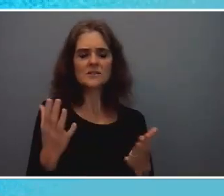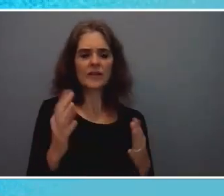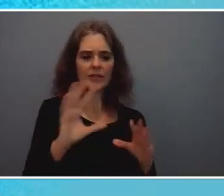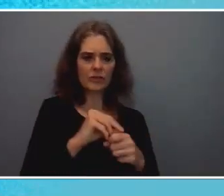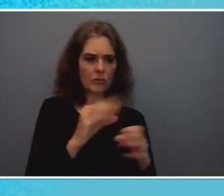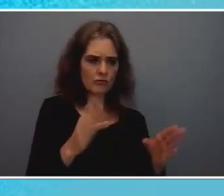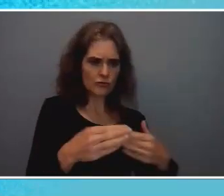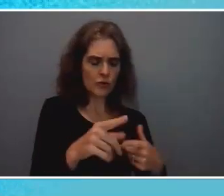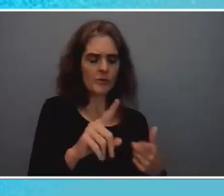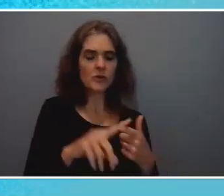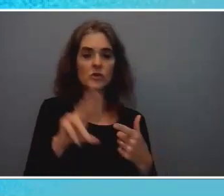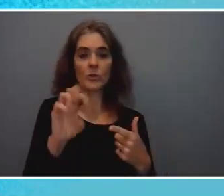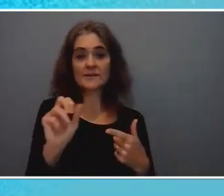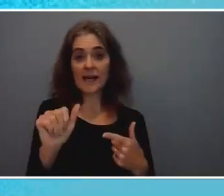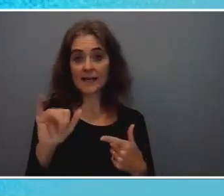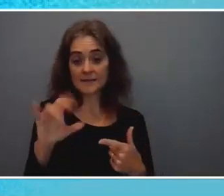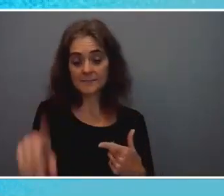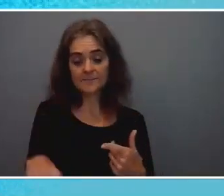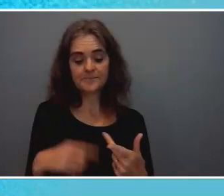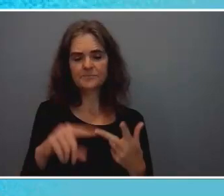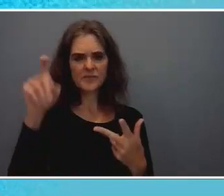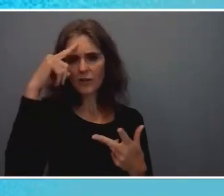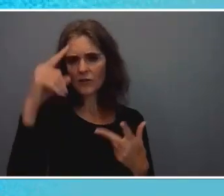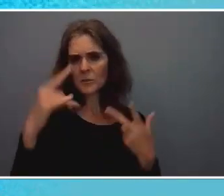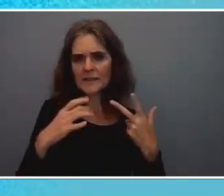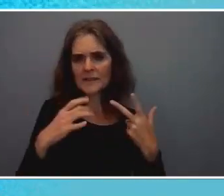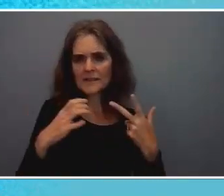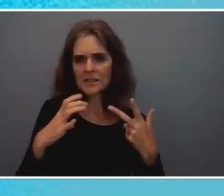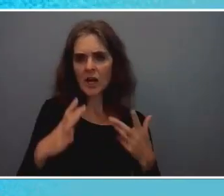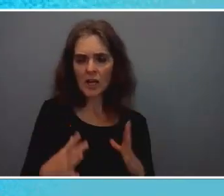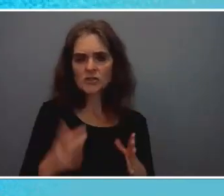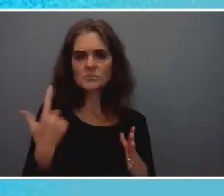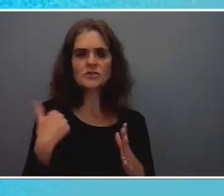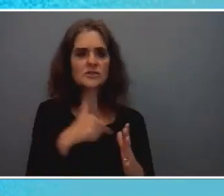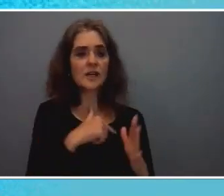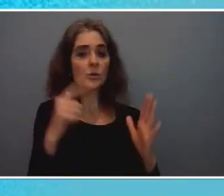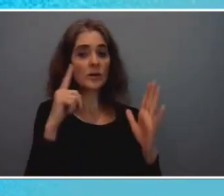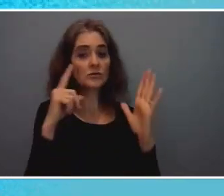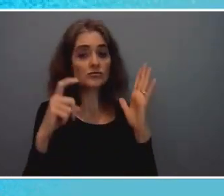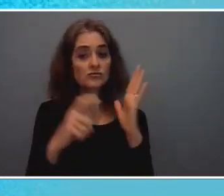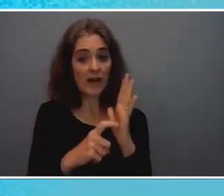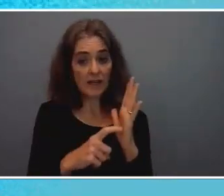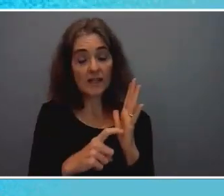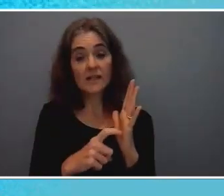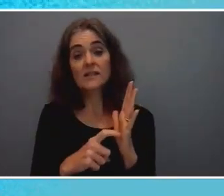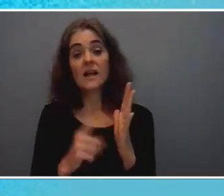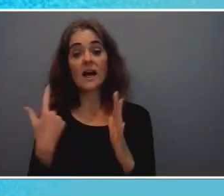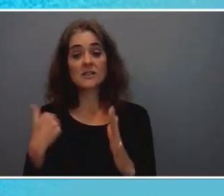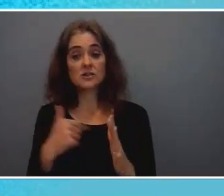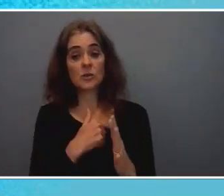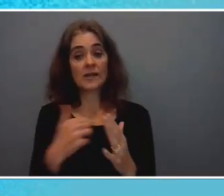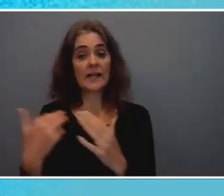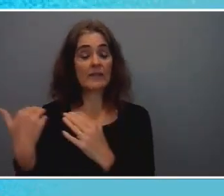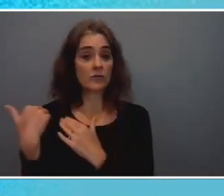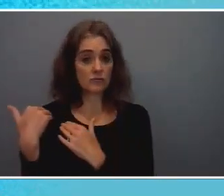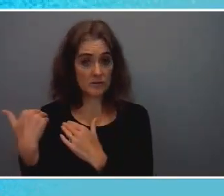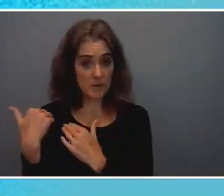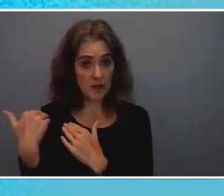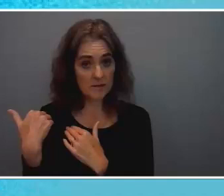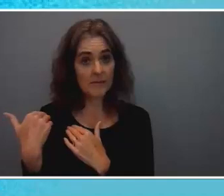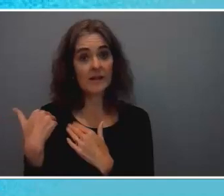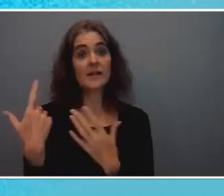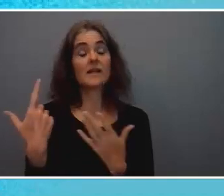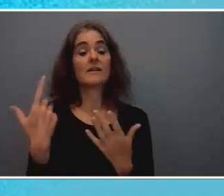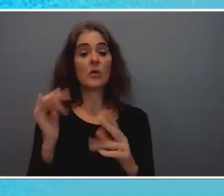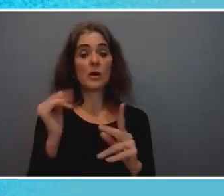USAID and on the enterprise side we recognize that we have a responsibility to put out products that work